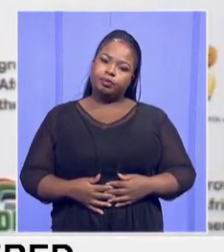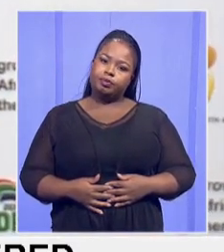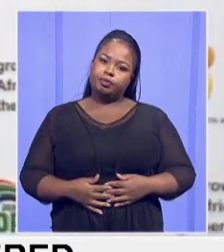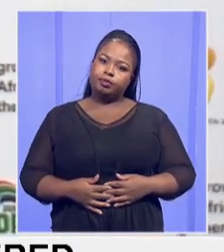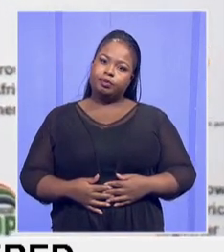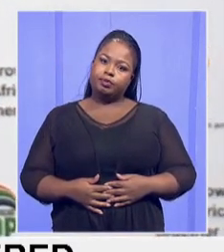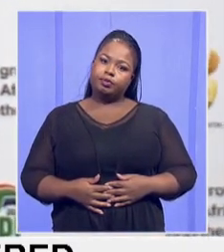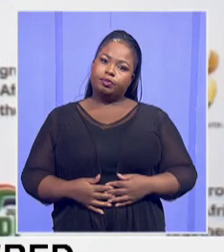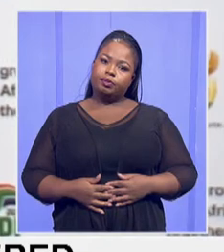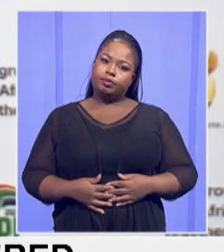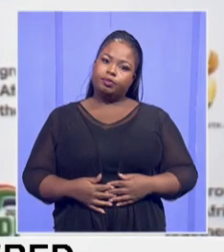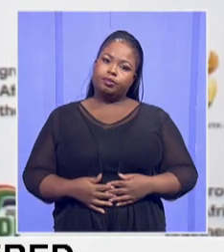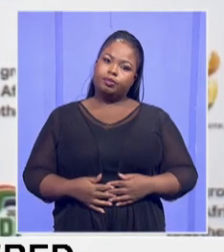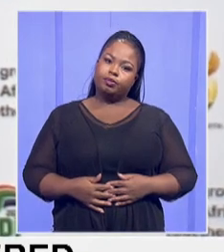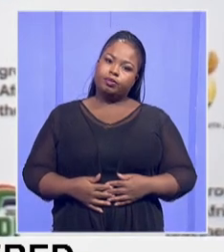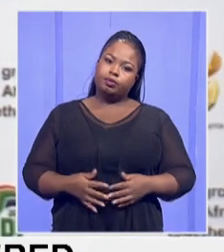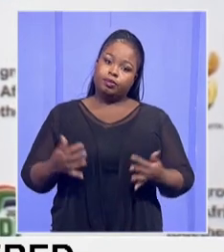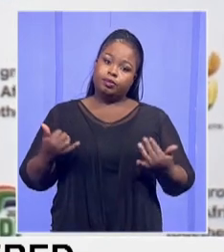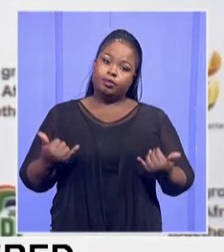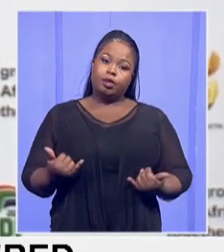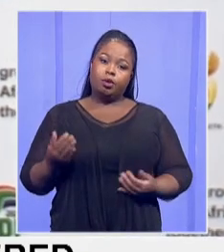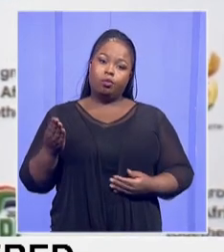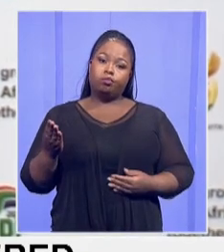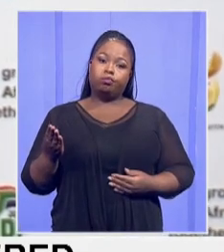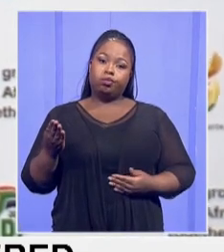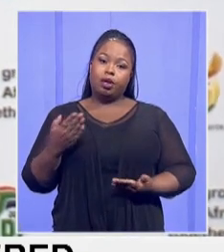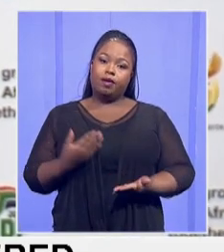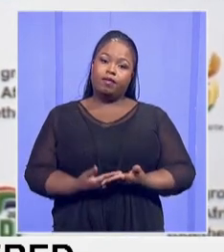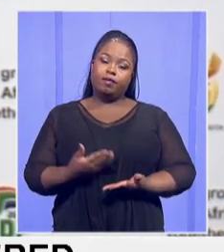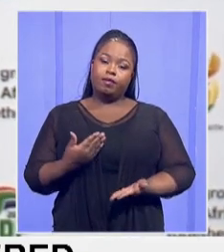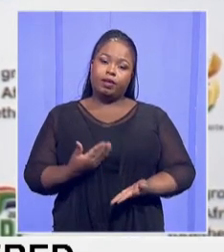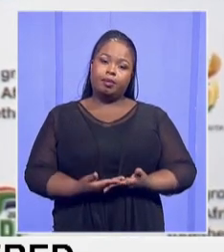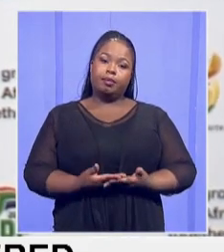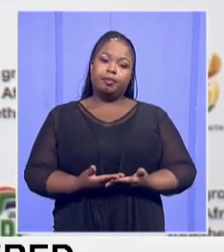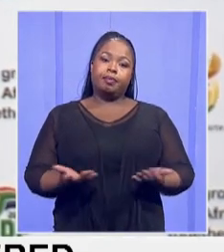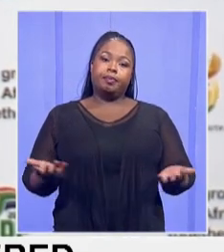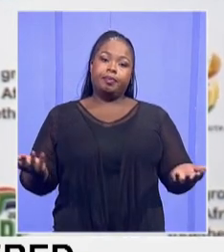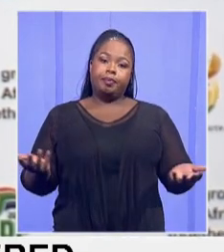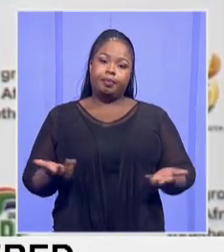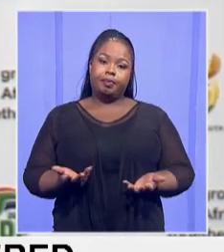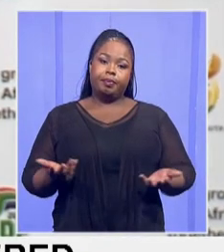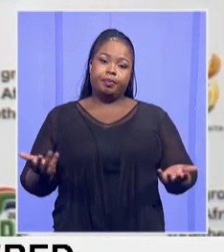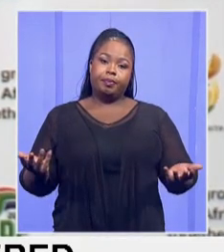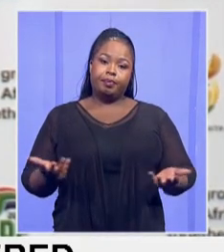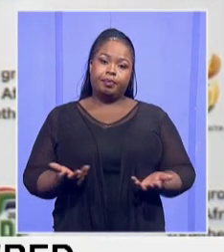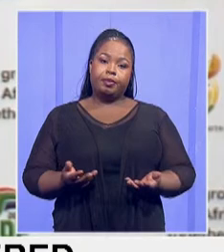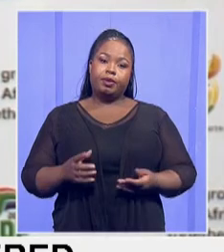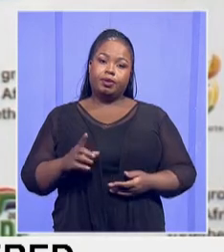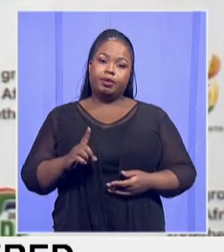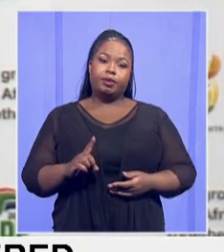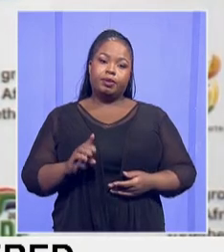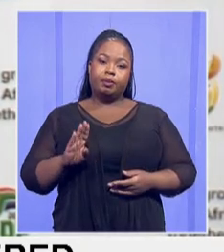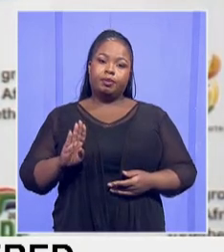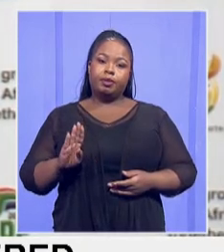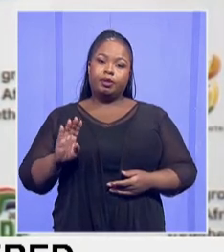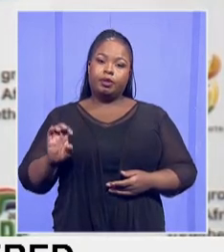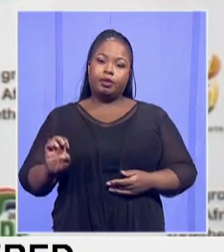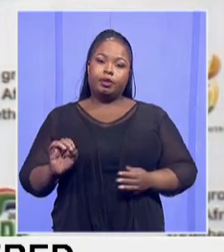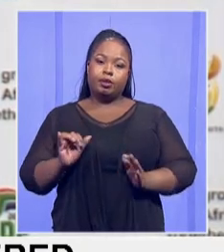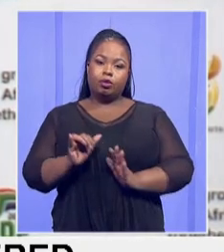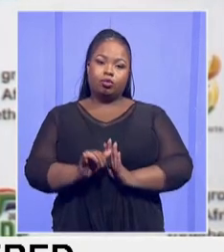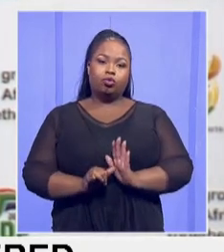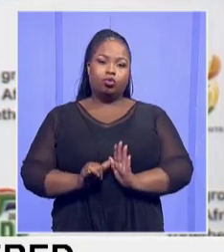available on the DBE YouTube channel.